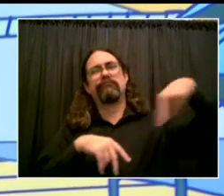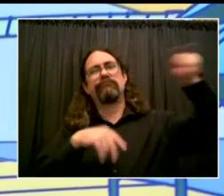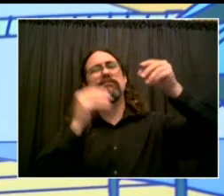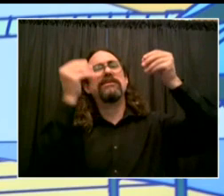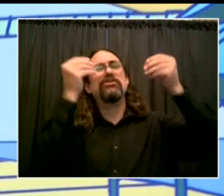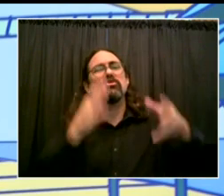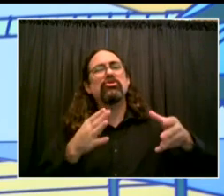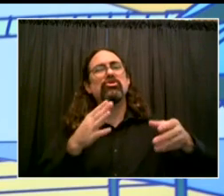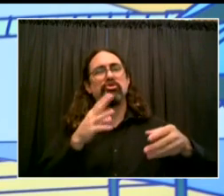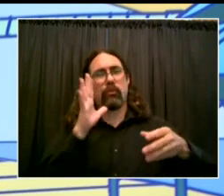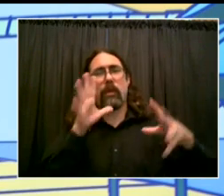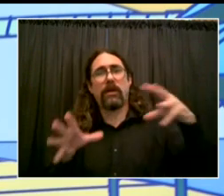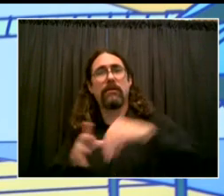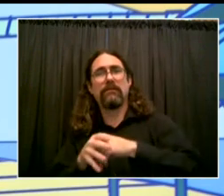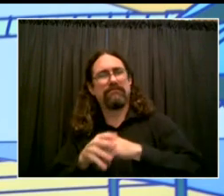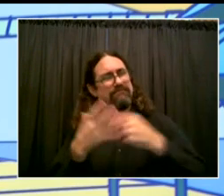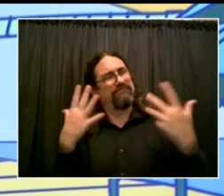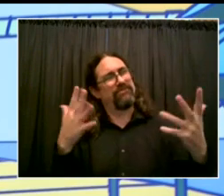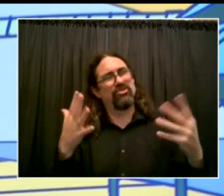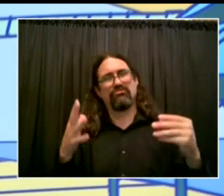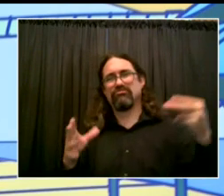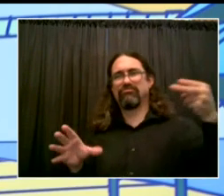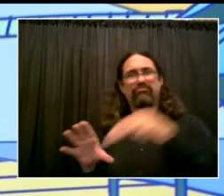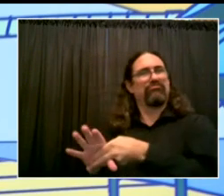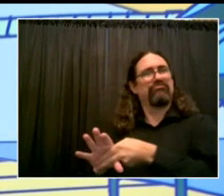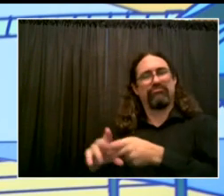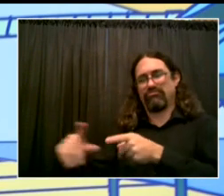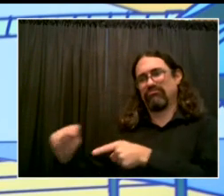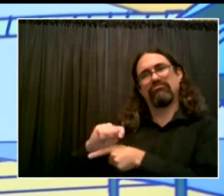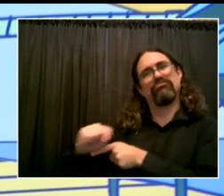for two more for today. The next is Julia Marsh from The Post.